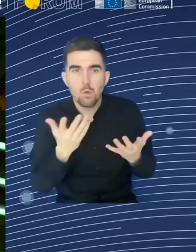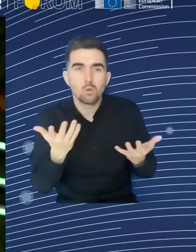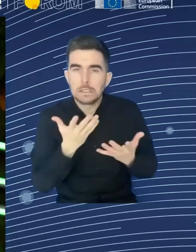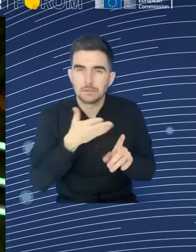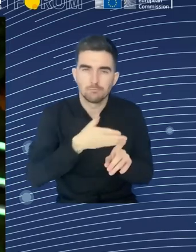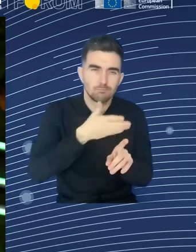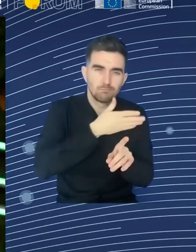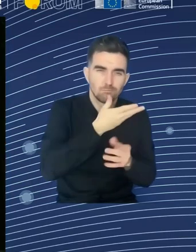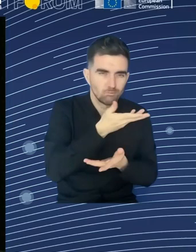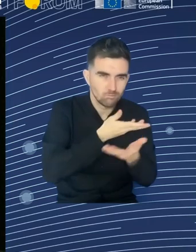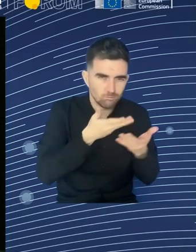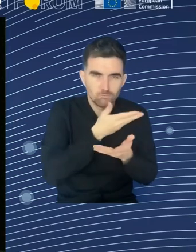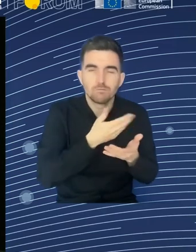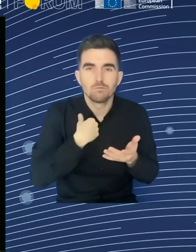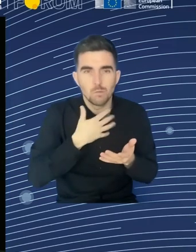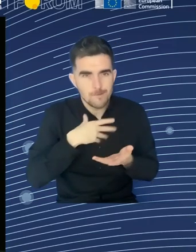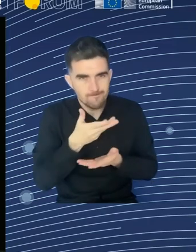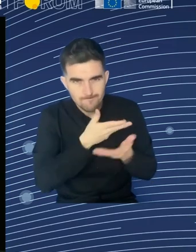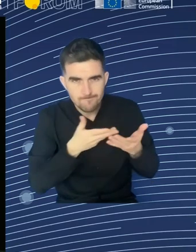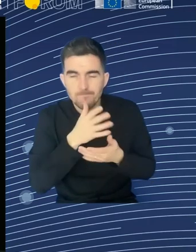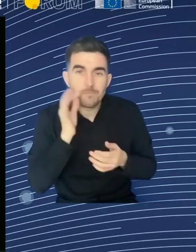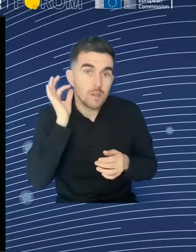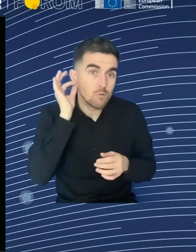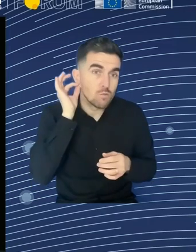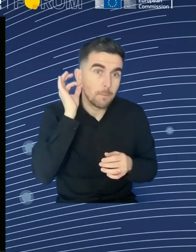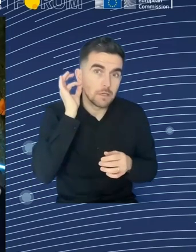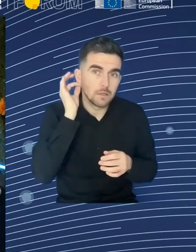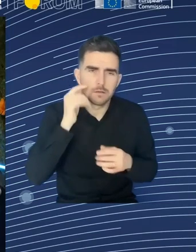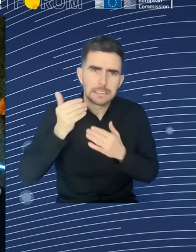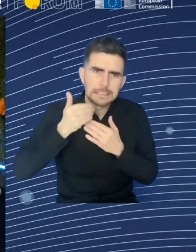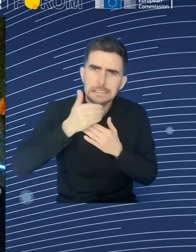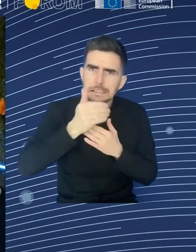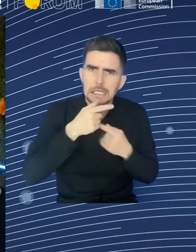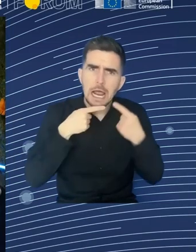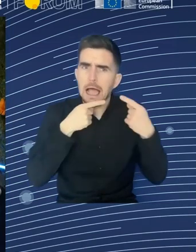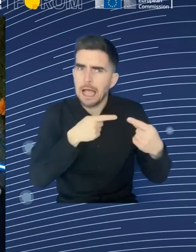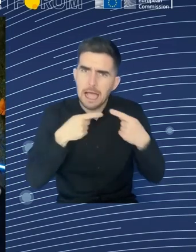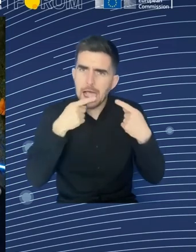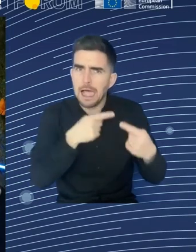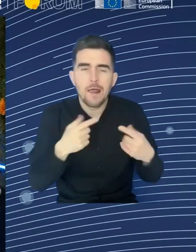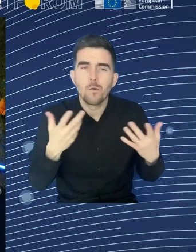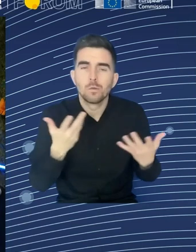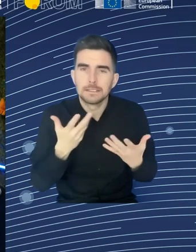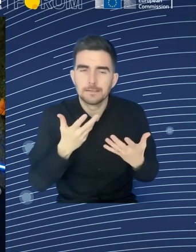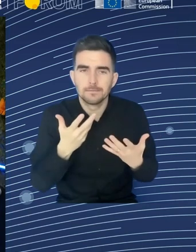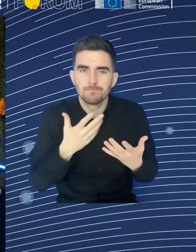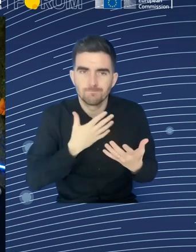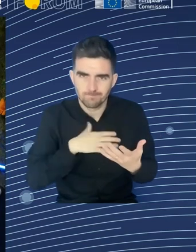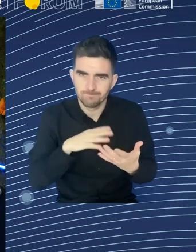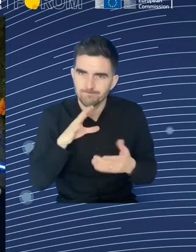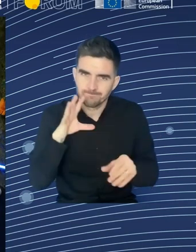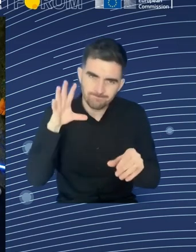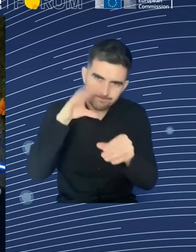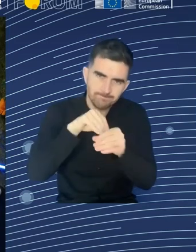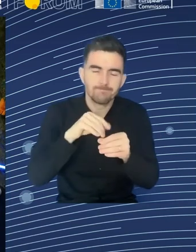lives and care obligations. We also observe more and more that there's also a conflict of care amongst women that